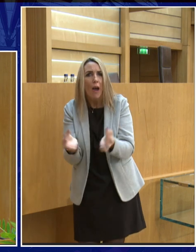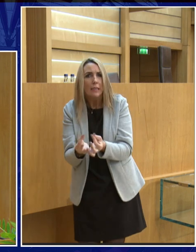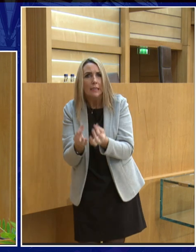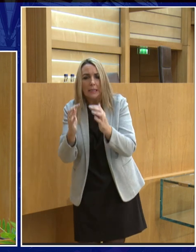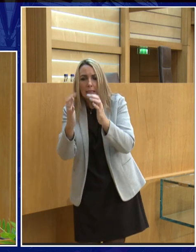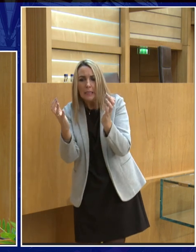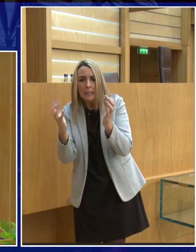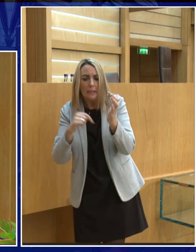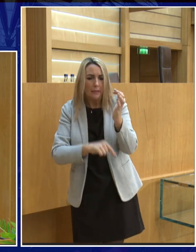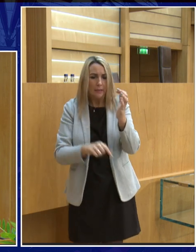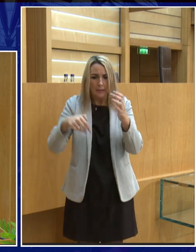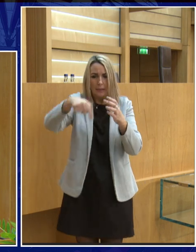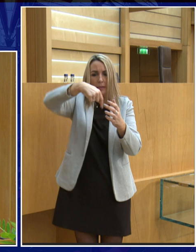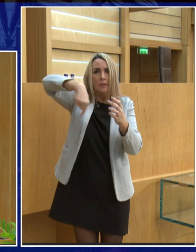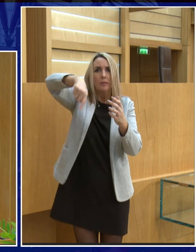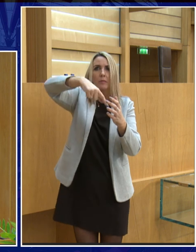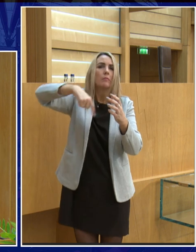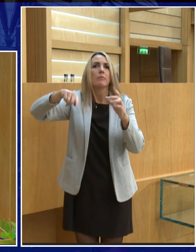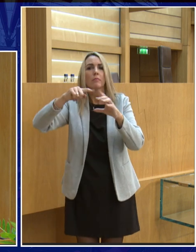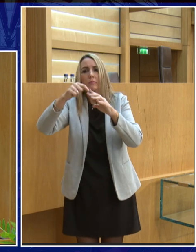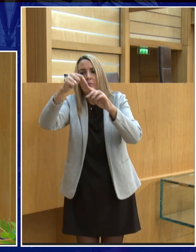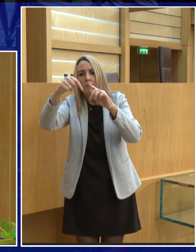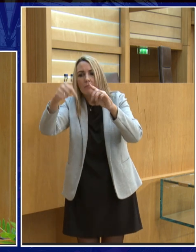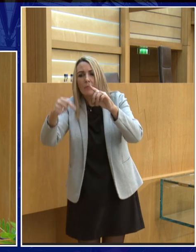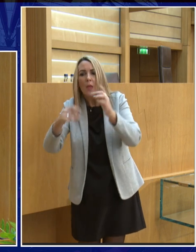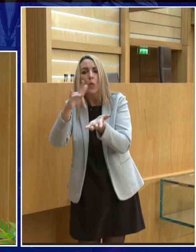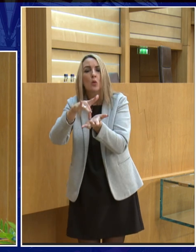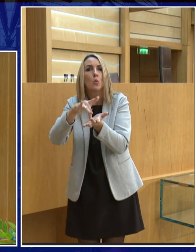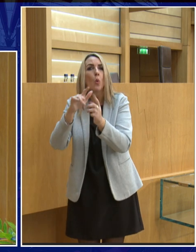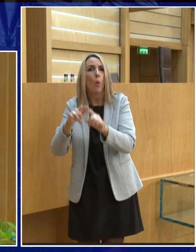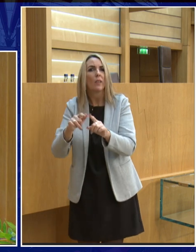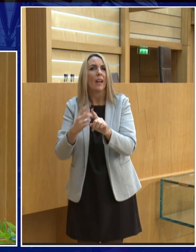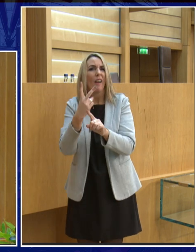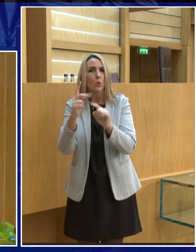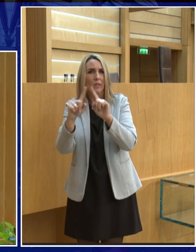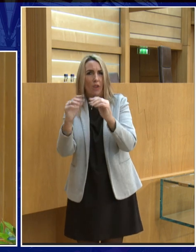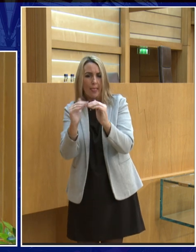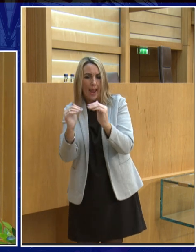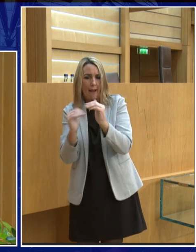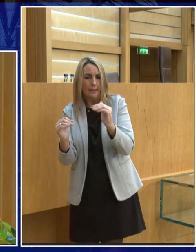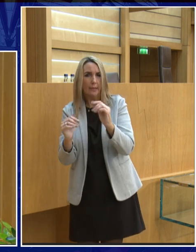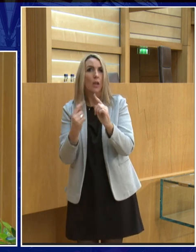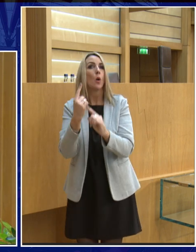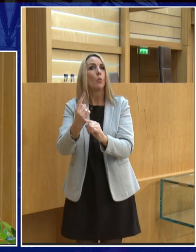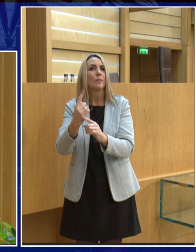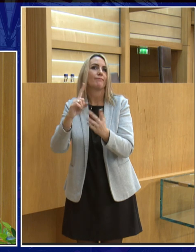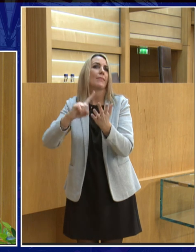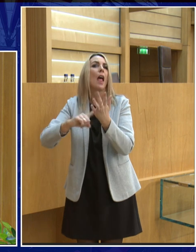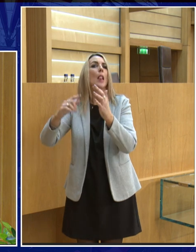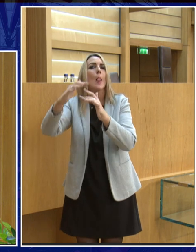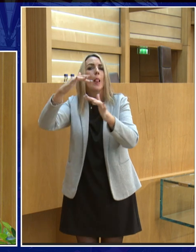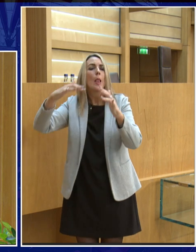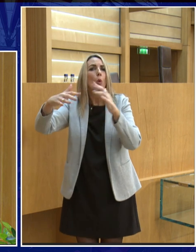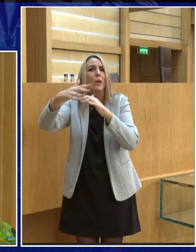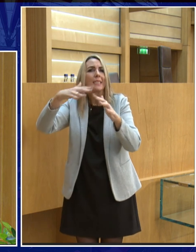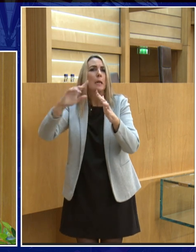after that we have an area called the mantle and then after that we have the core and the core is made out of two layers one is a liquid core which is liquid